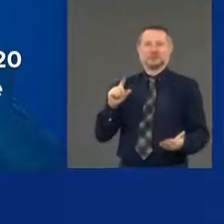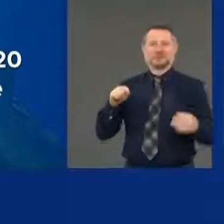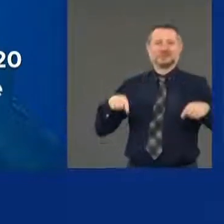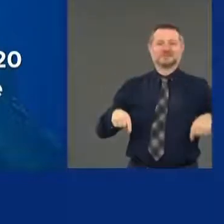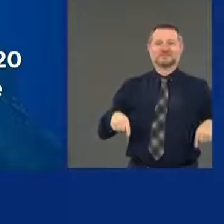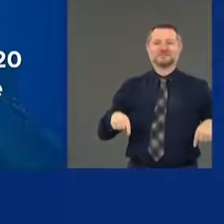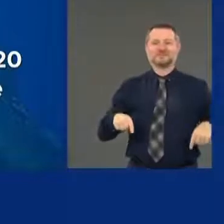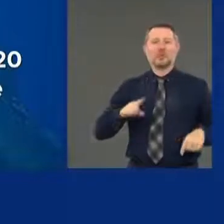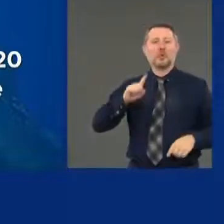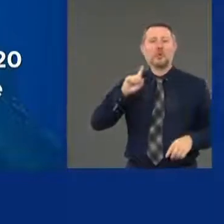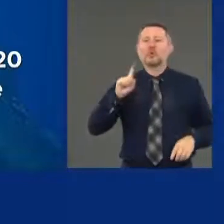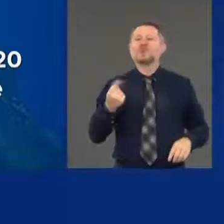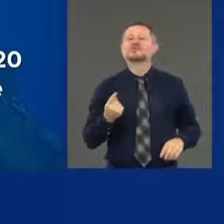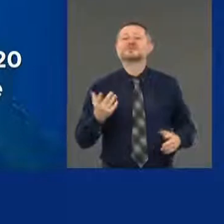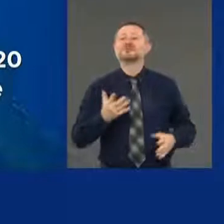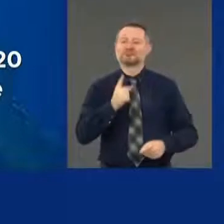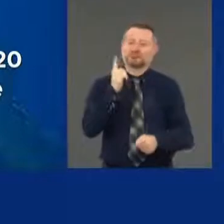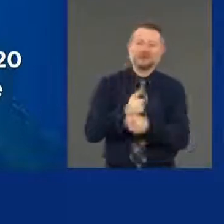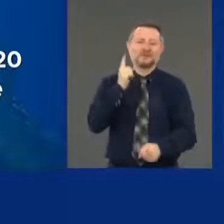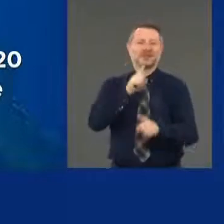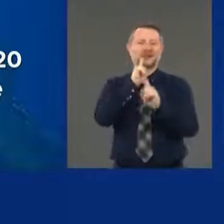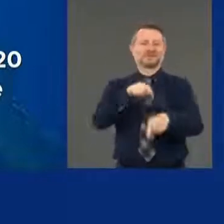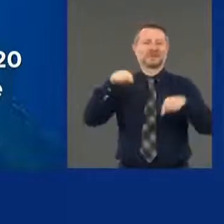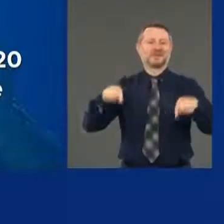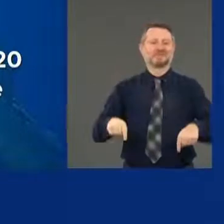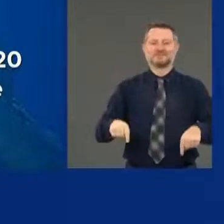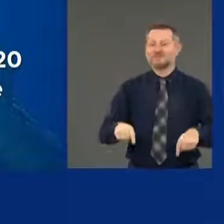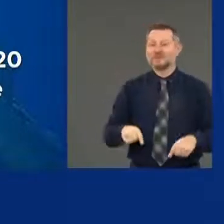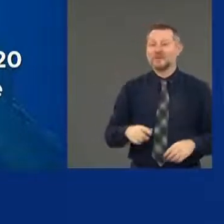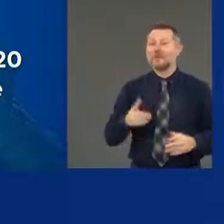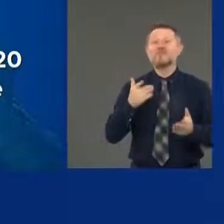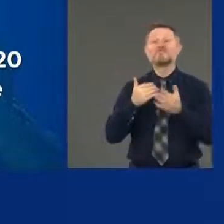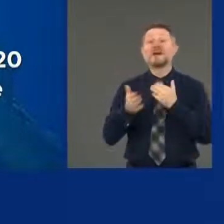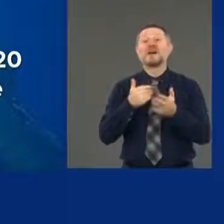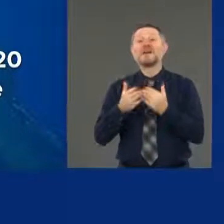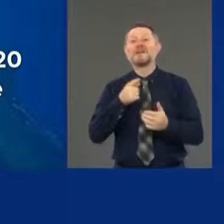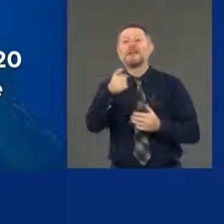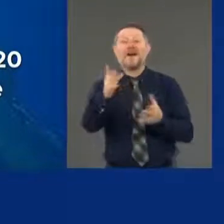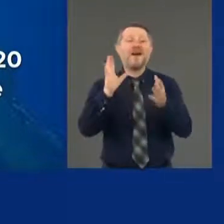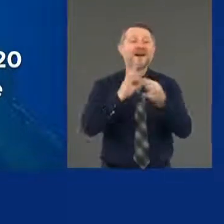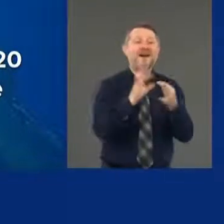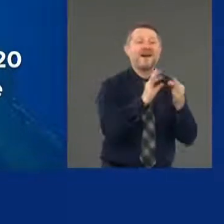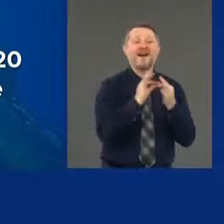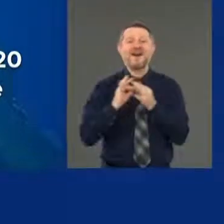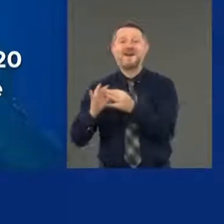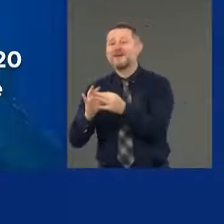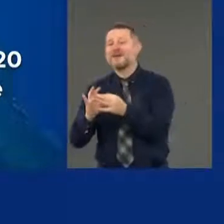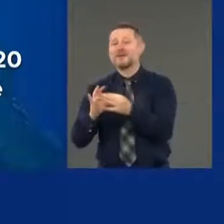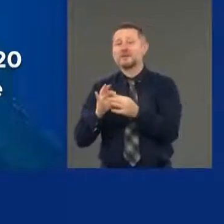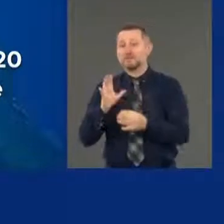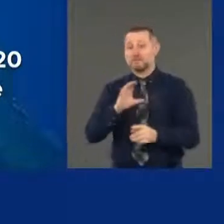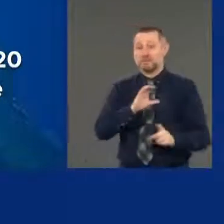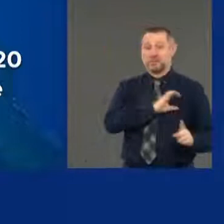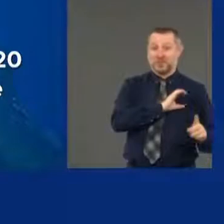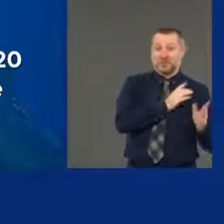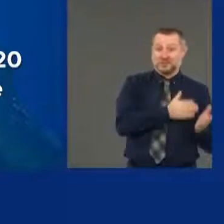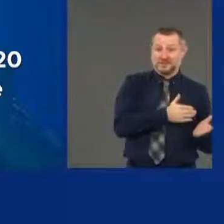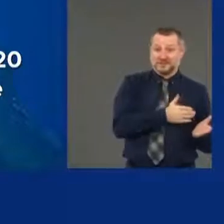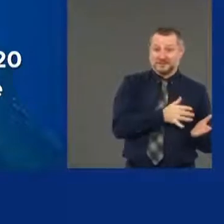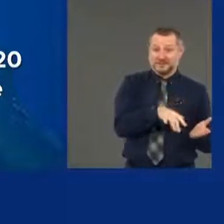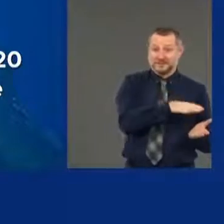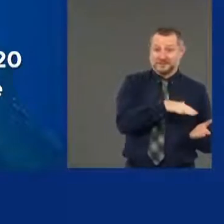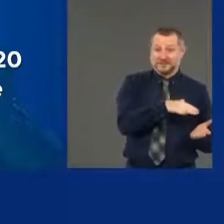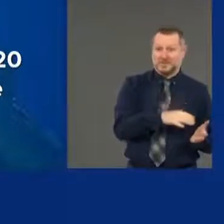this. Because, say what you will, police and policing